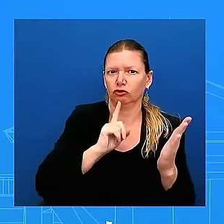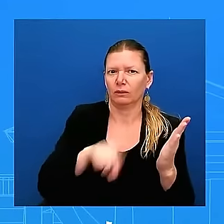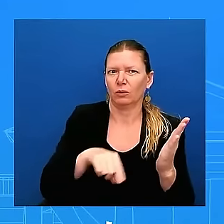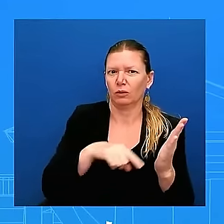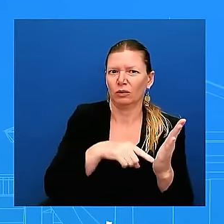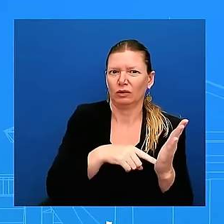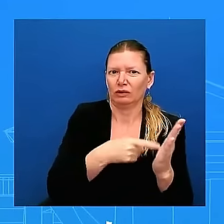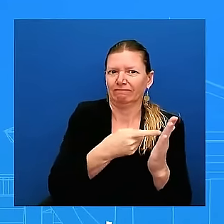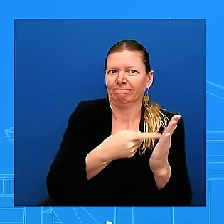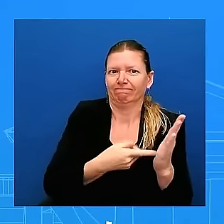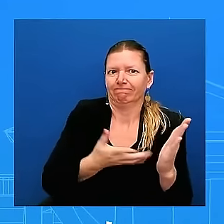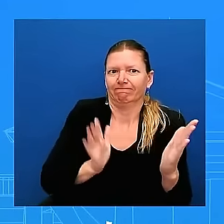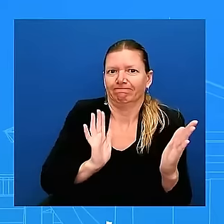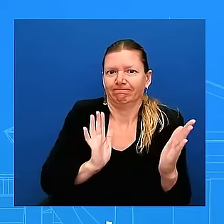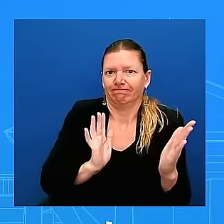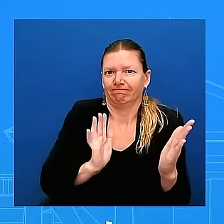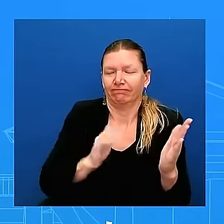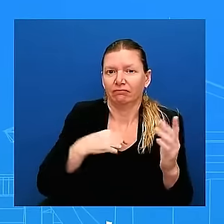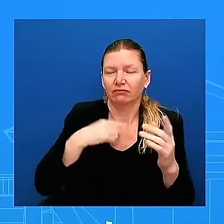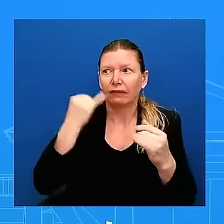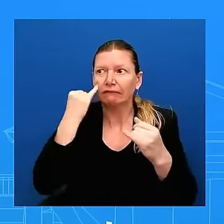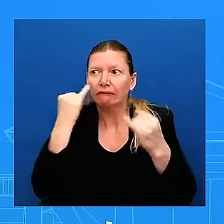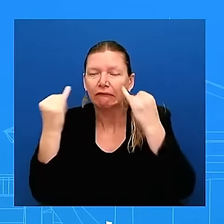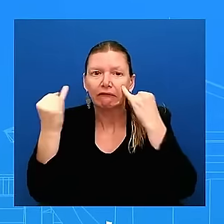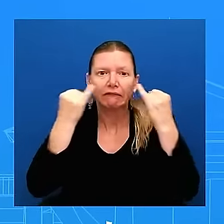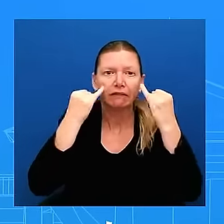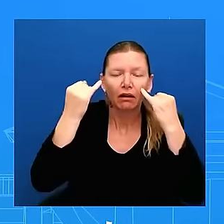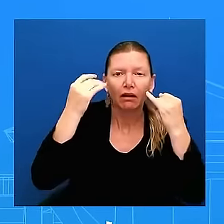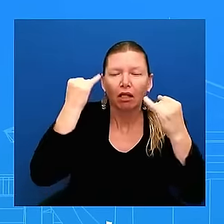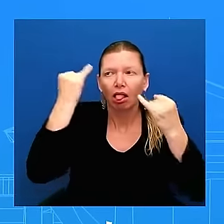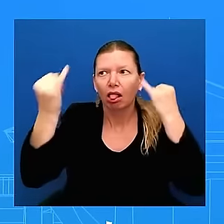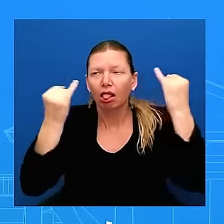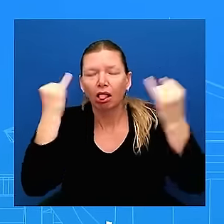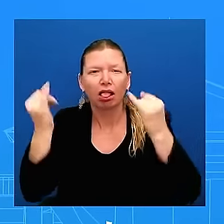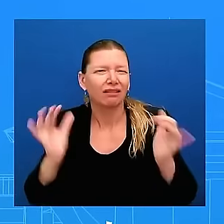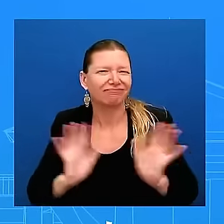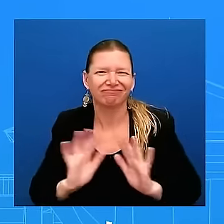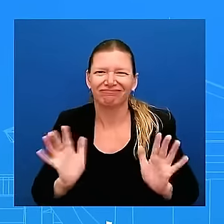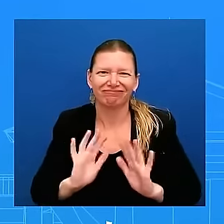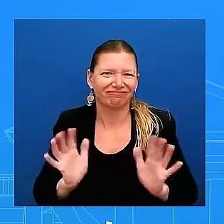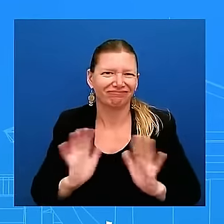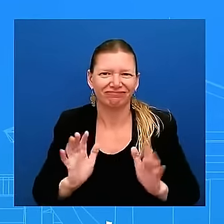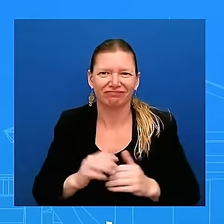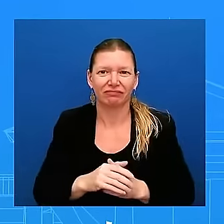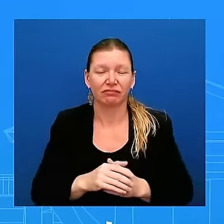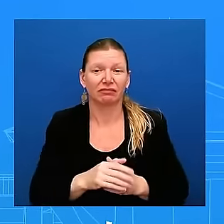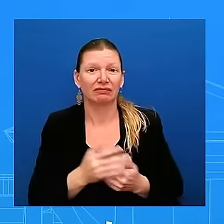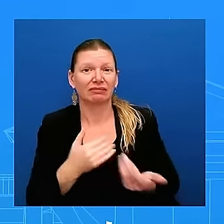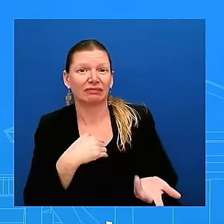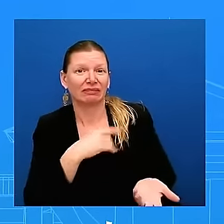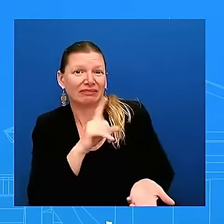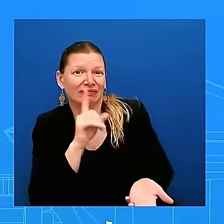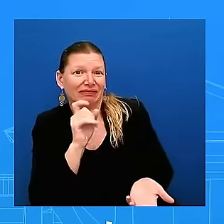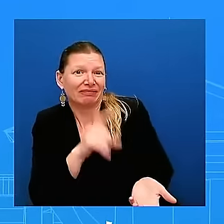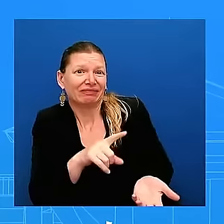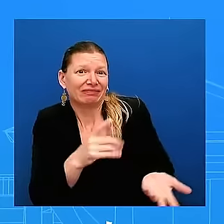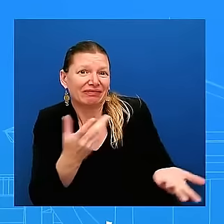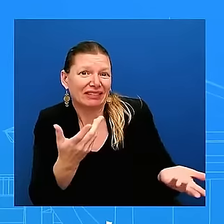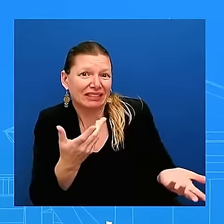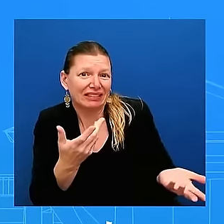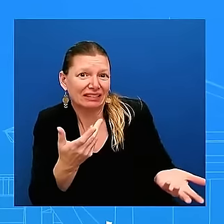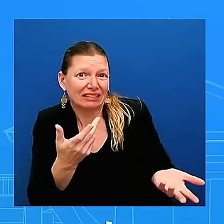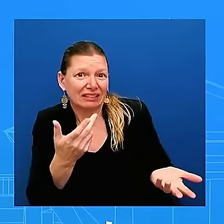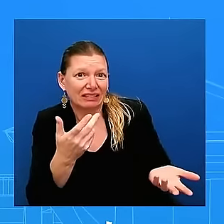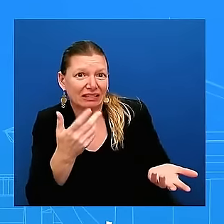okay I wasn't asking a hypothetical I'm asking if the President is concerned about future escalation which is something I mean when it comes when it